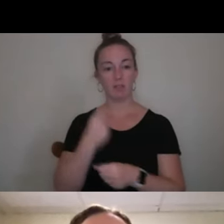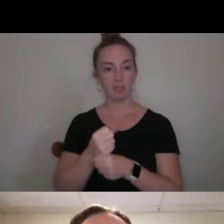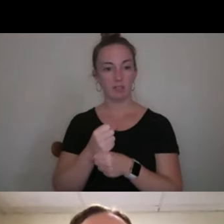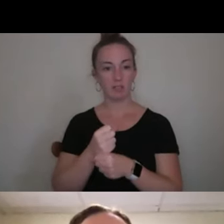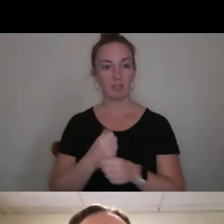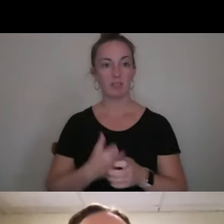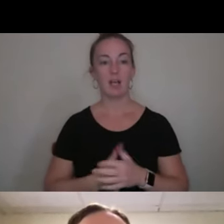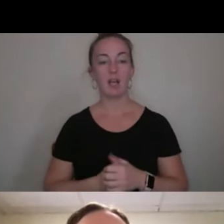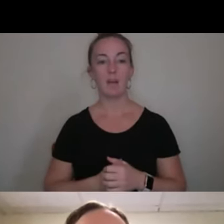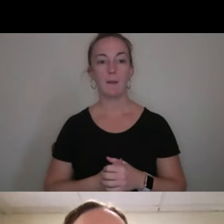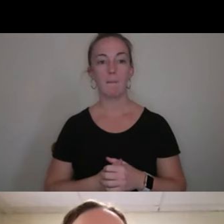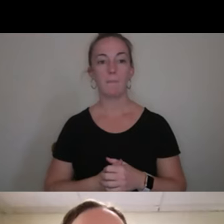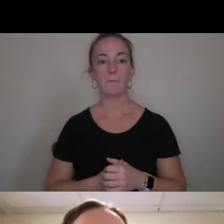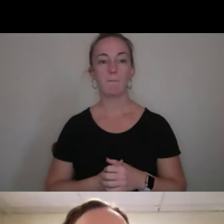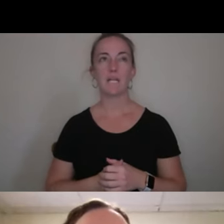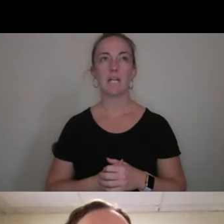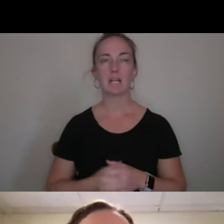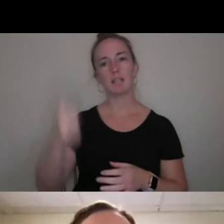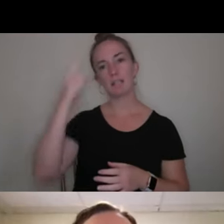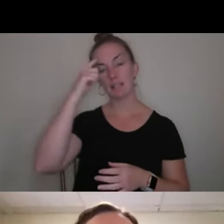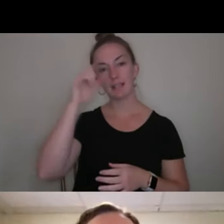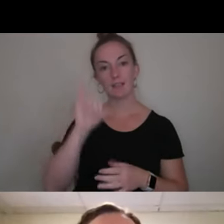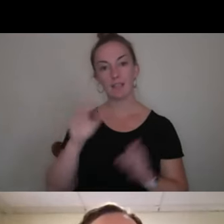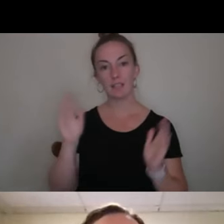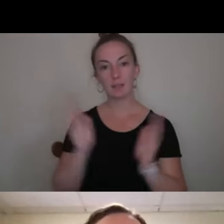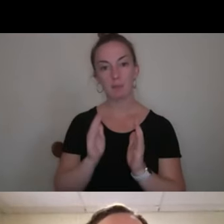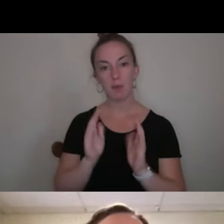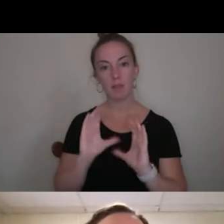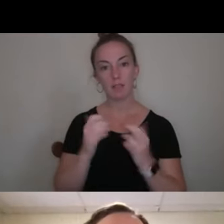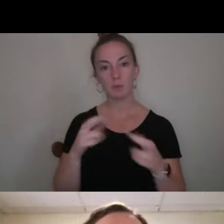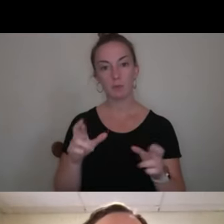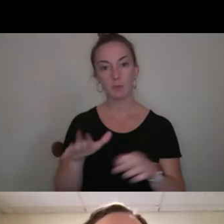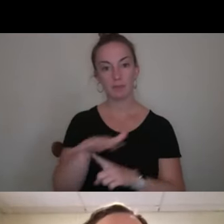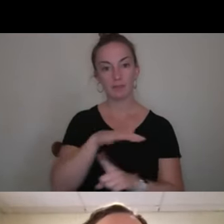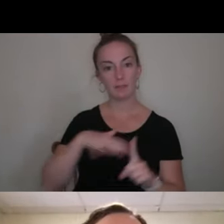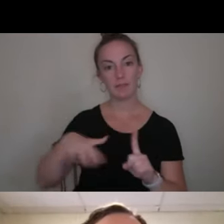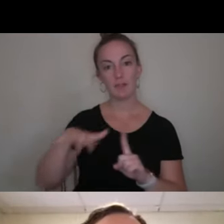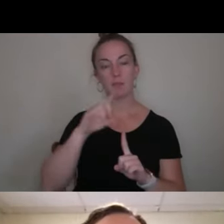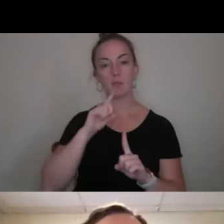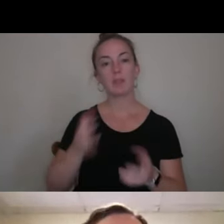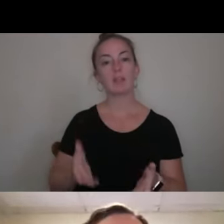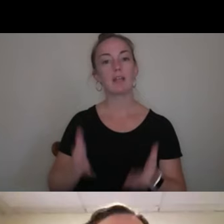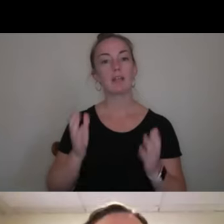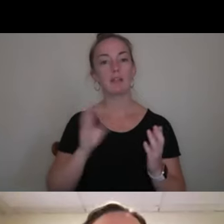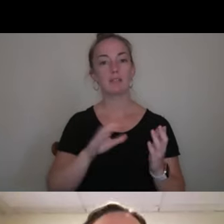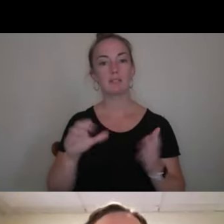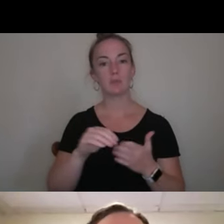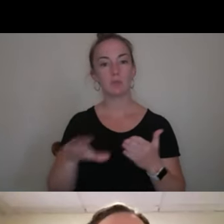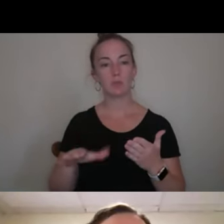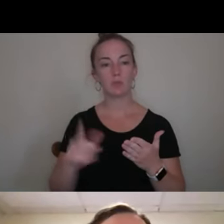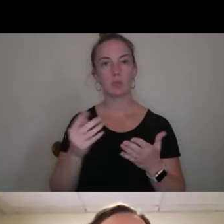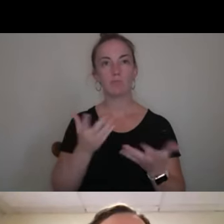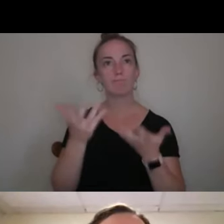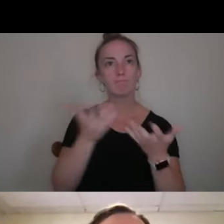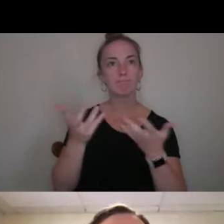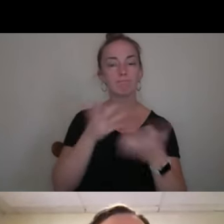And I think that kind of small classroom environment really allows center students to engage in